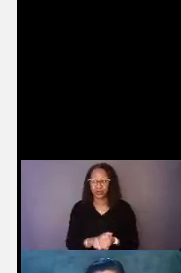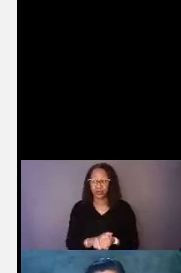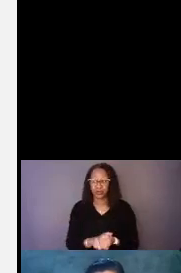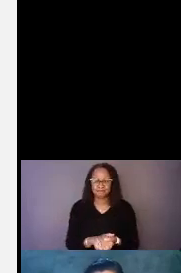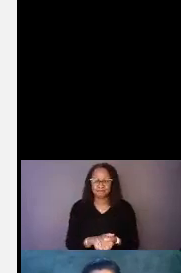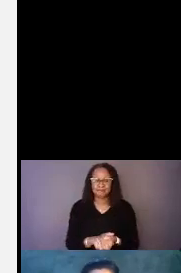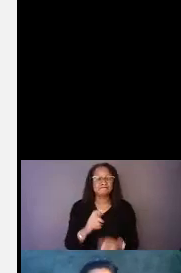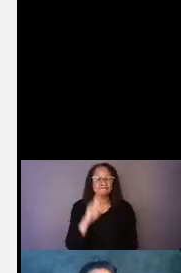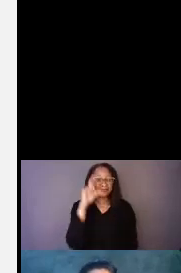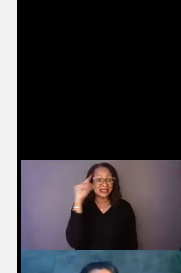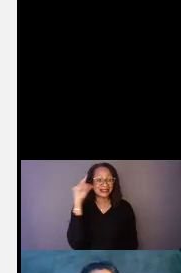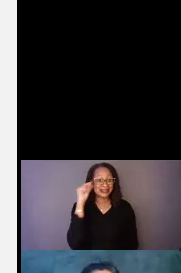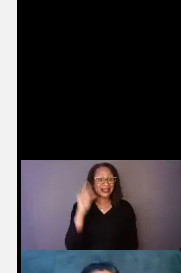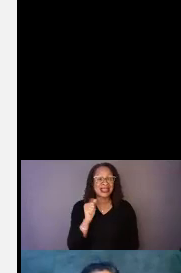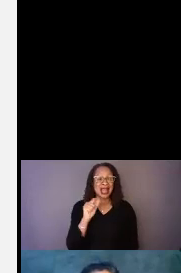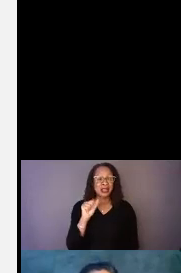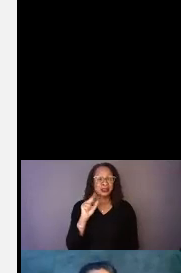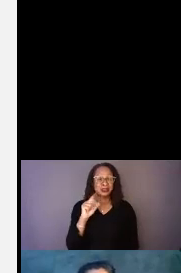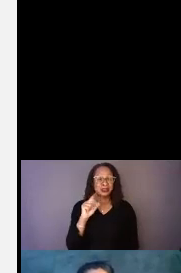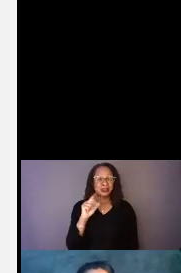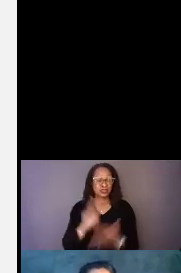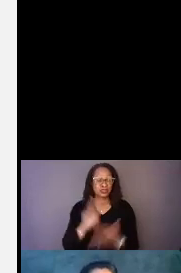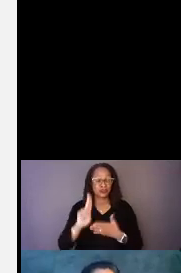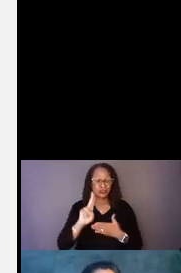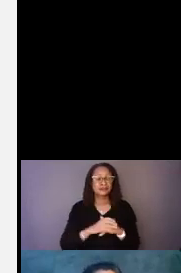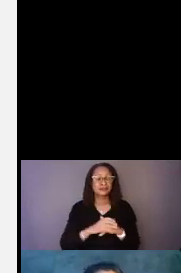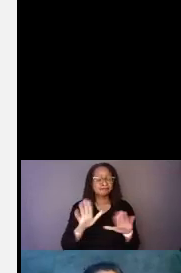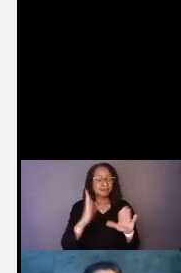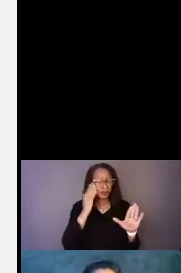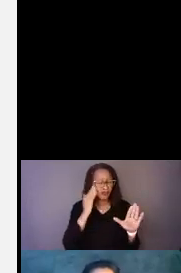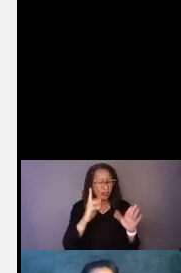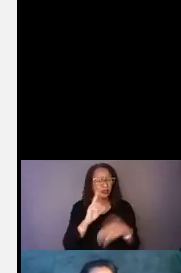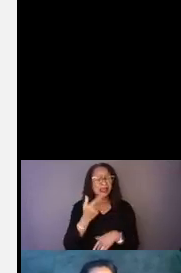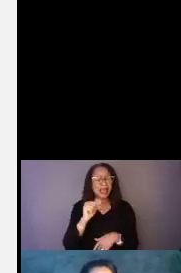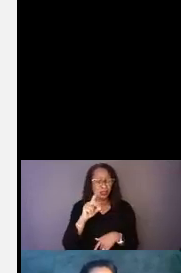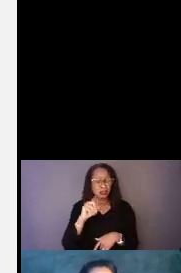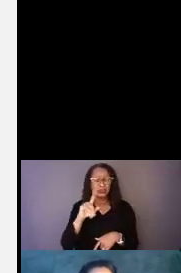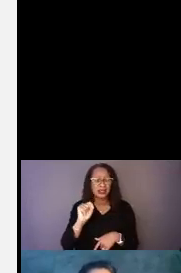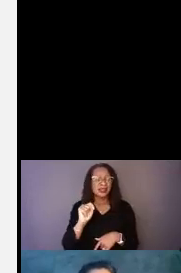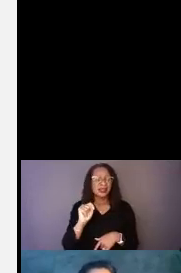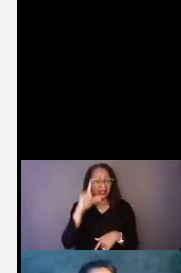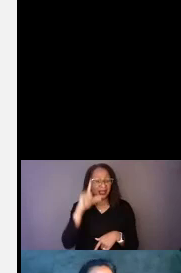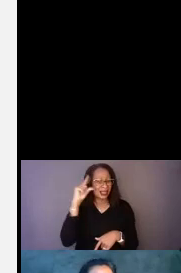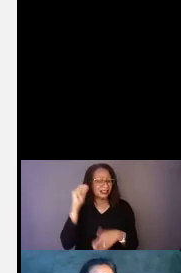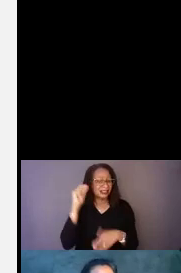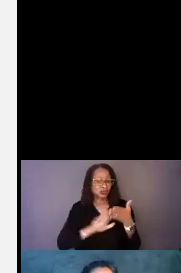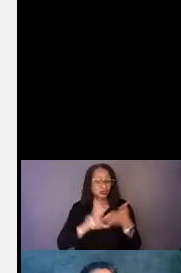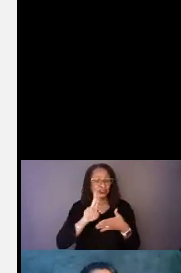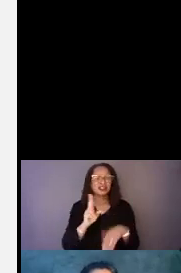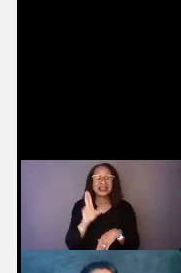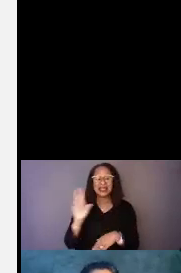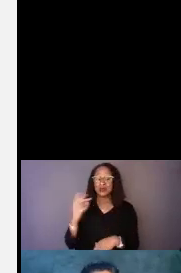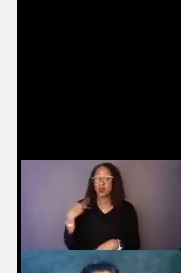This is from Gallaudet Research Institute. if those of you who aren't familiar, Gallaudet is a university in DC that's the first